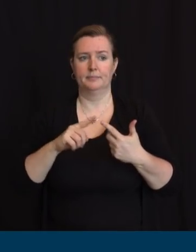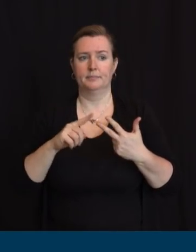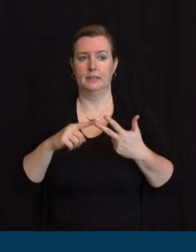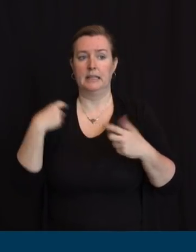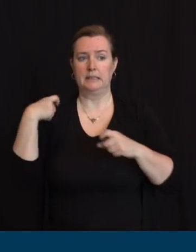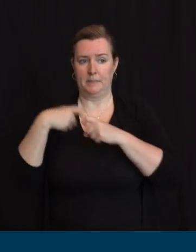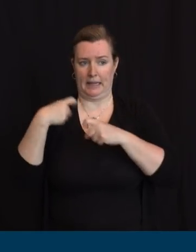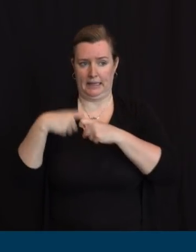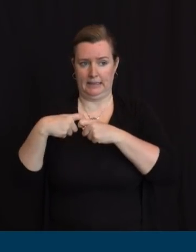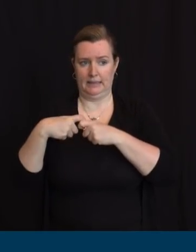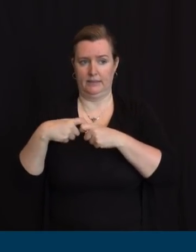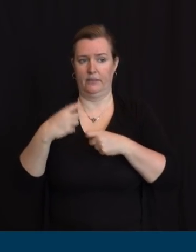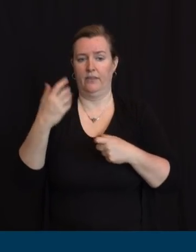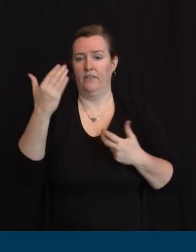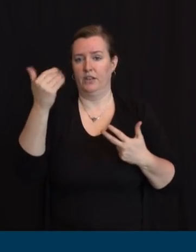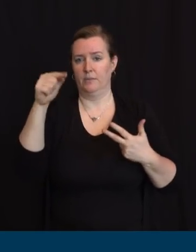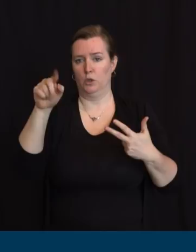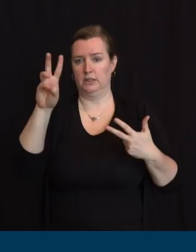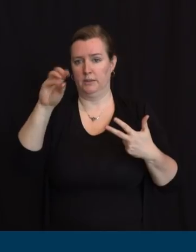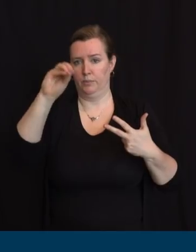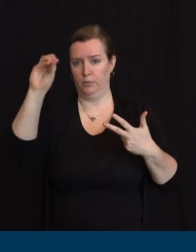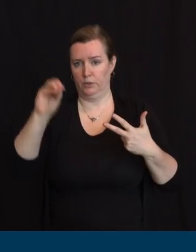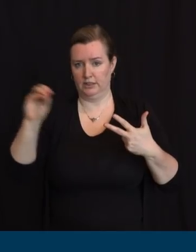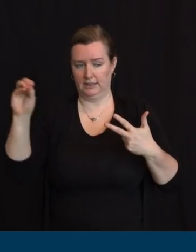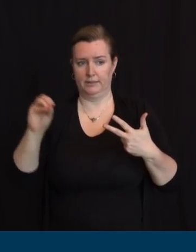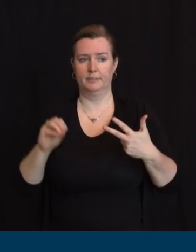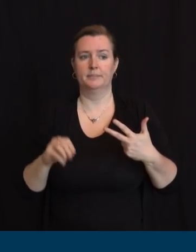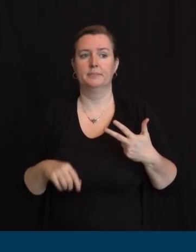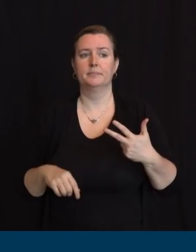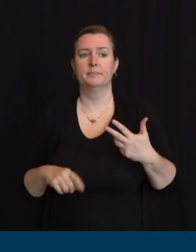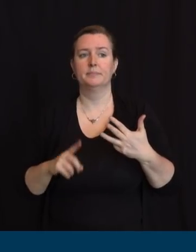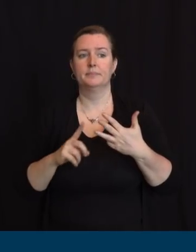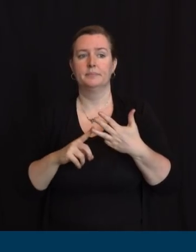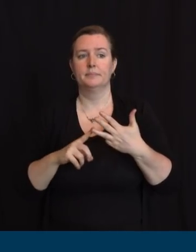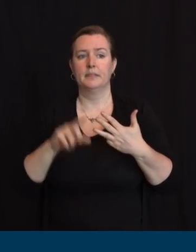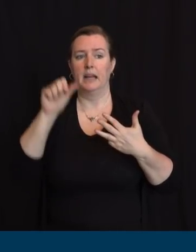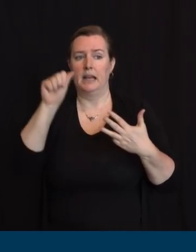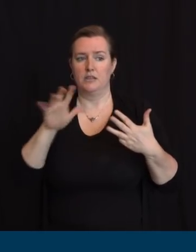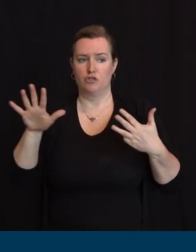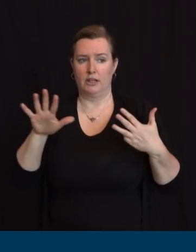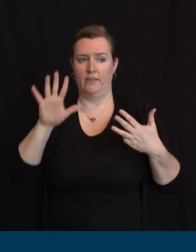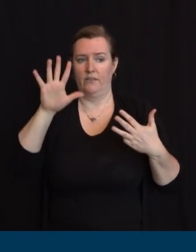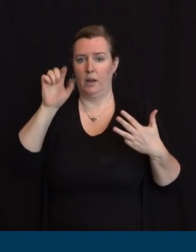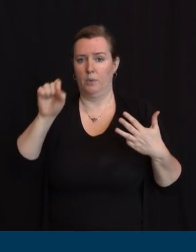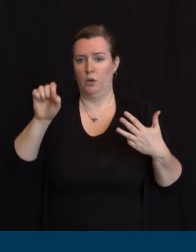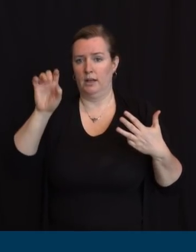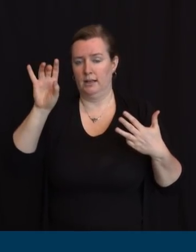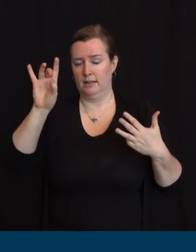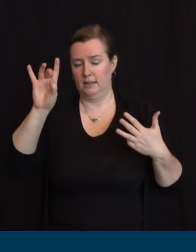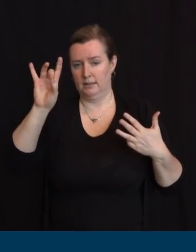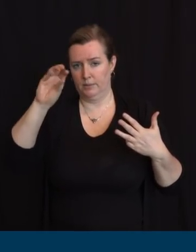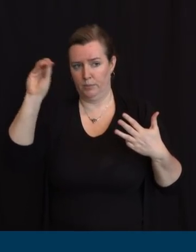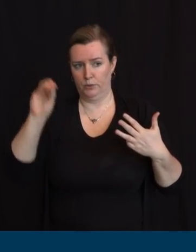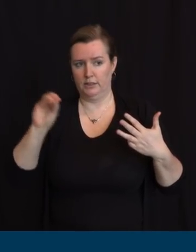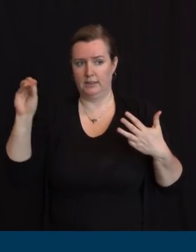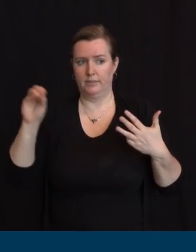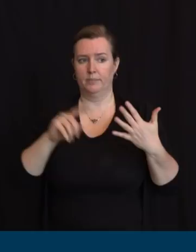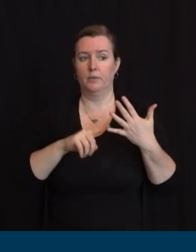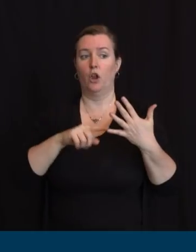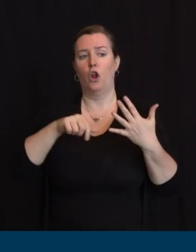Hispanic. 5.5% are Asian. And 5.3% are listed as other.